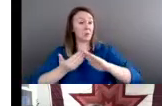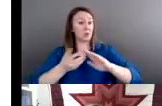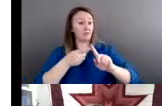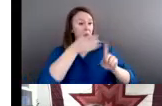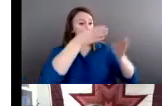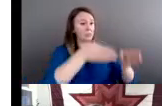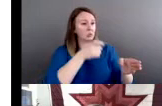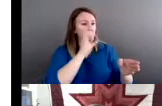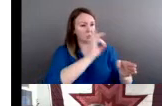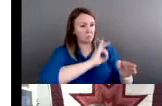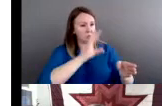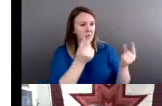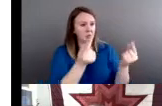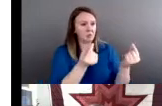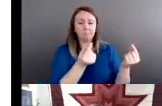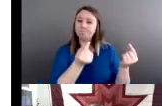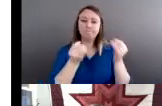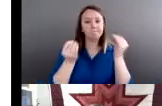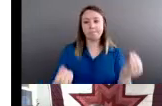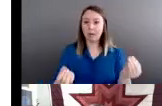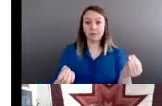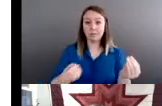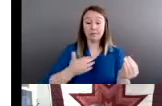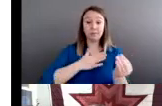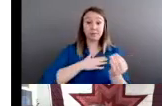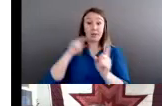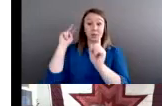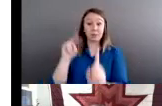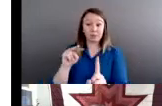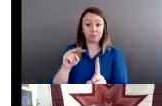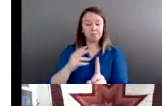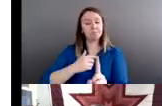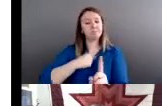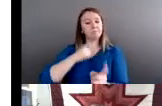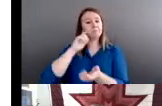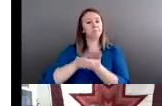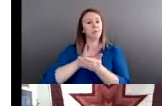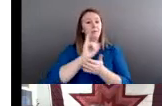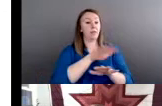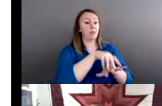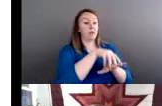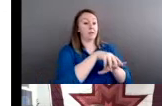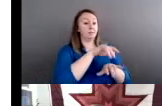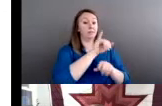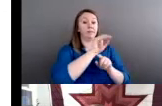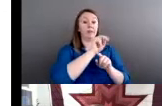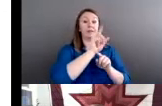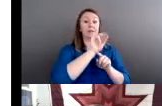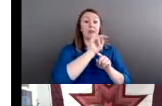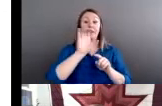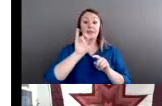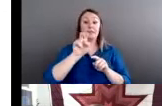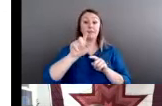horrible. So from my perspective, I believe that the Indian Civil Rights Act limitation on